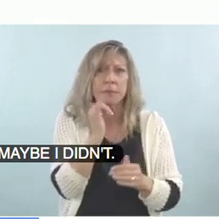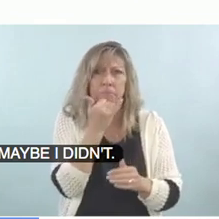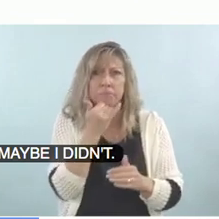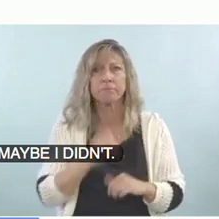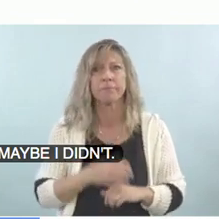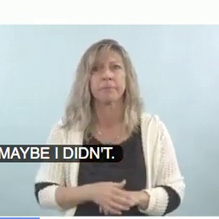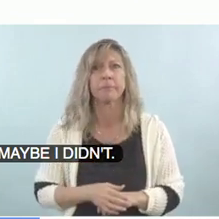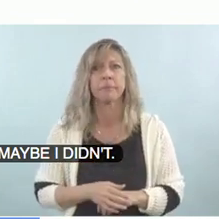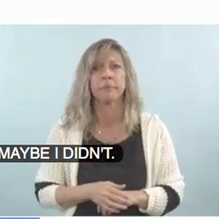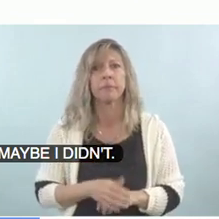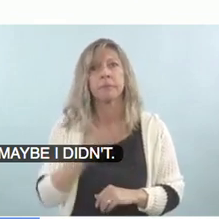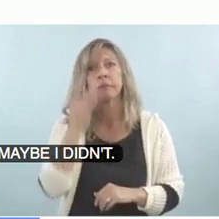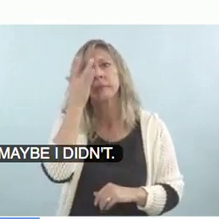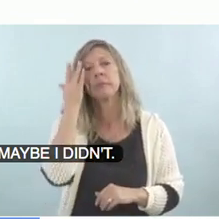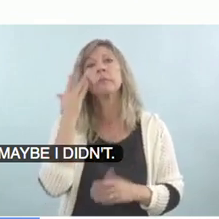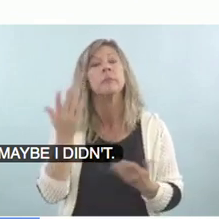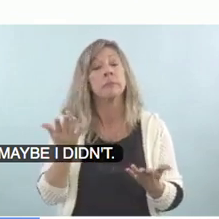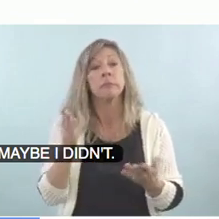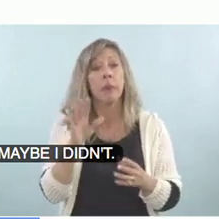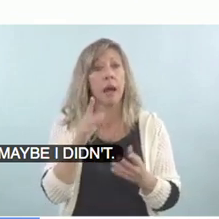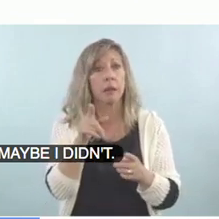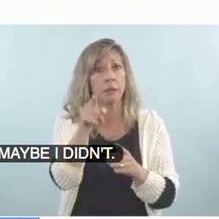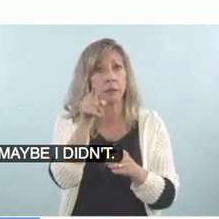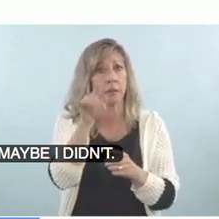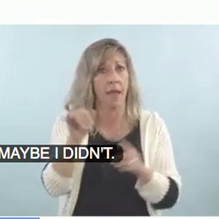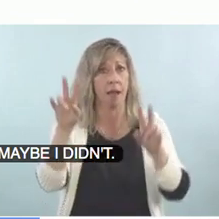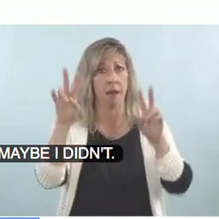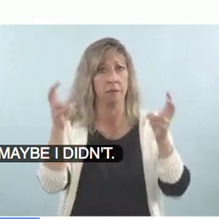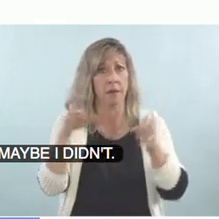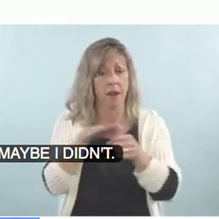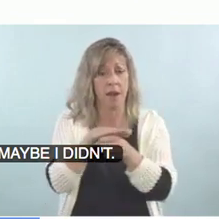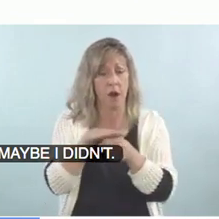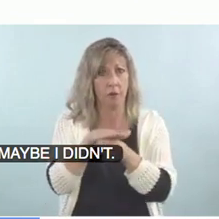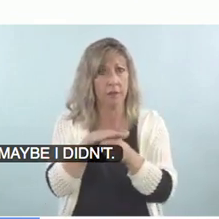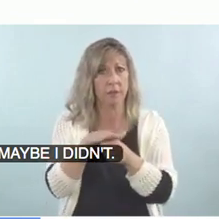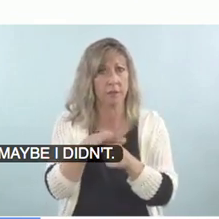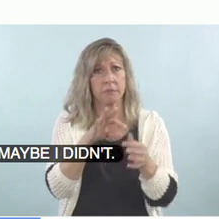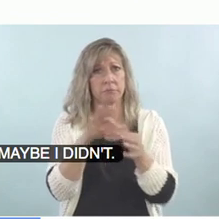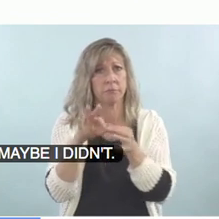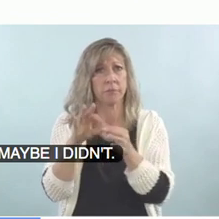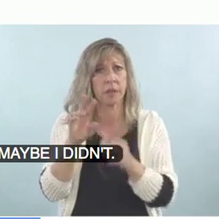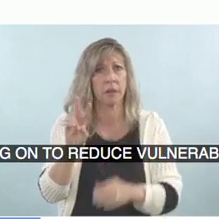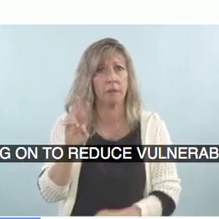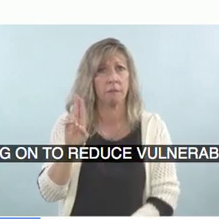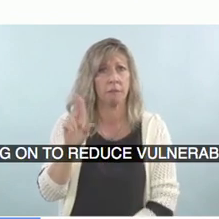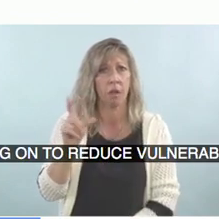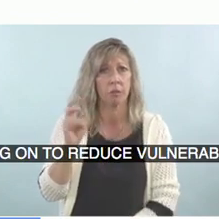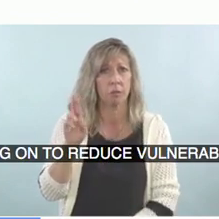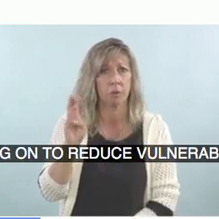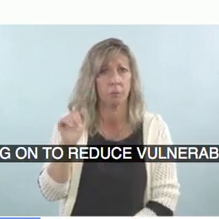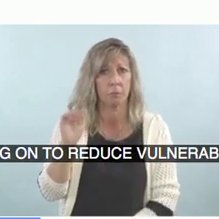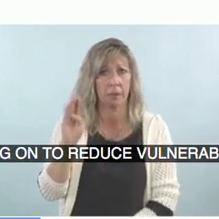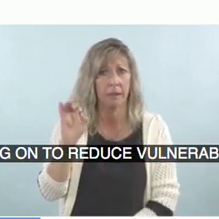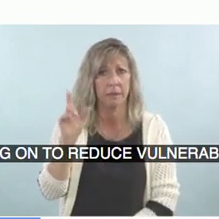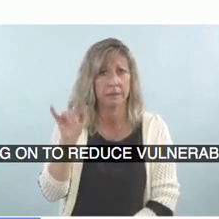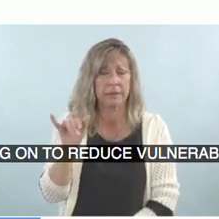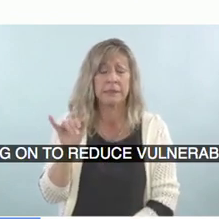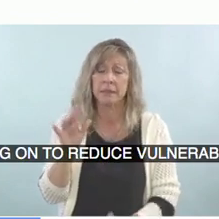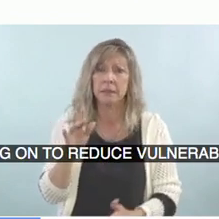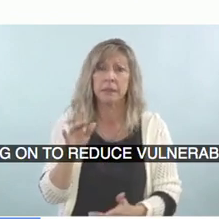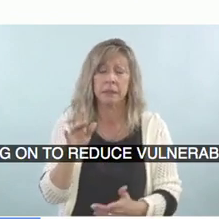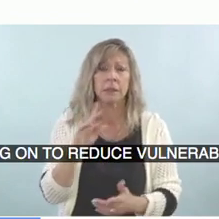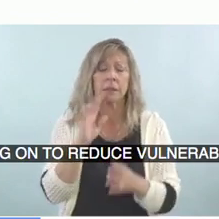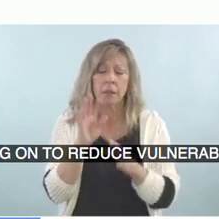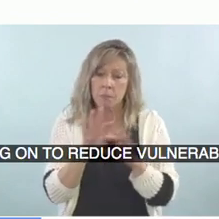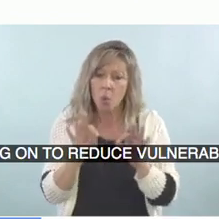guys to know that there's a lot of work that's going on to reduce vulnerability. Uh, and I'll, I'll end with this.